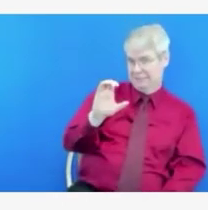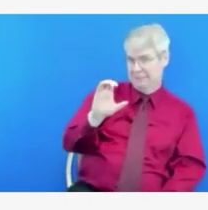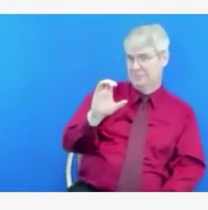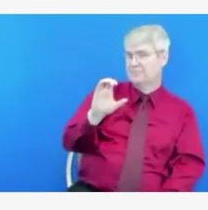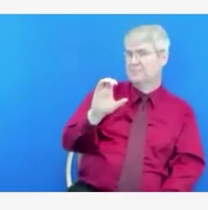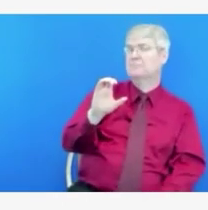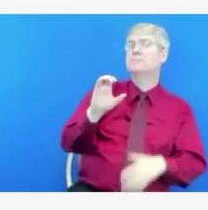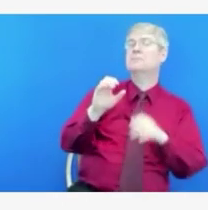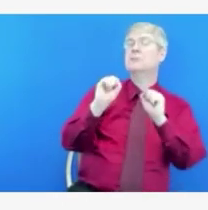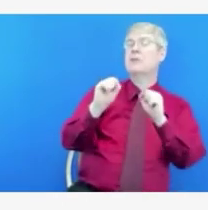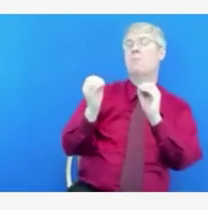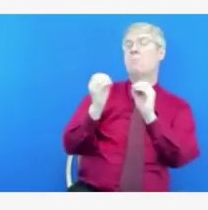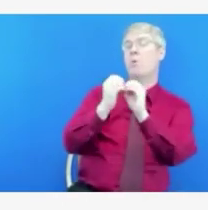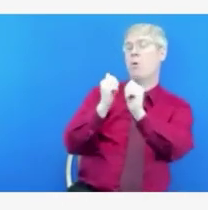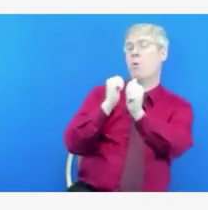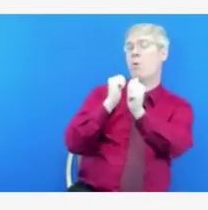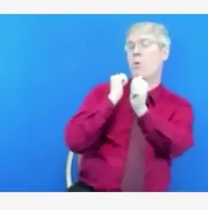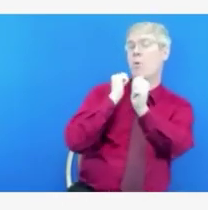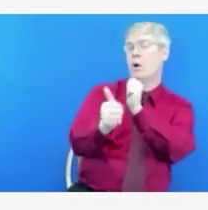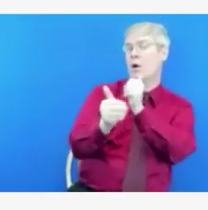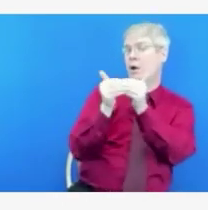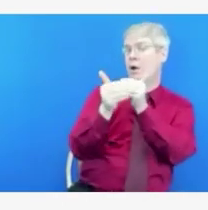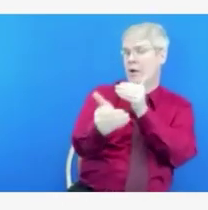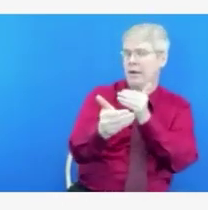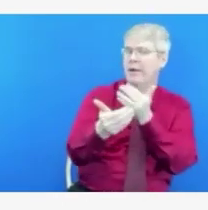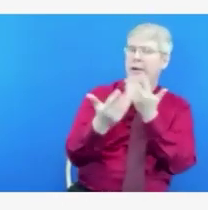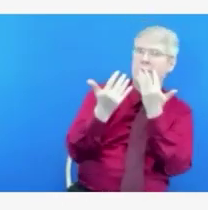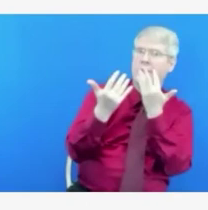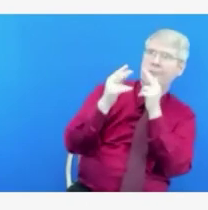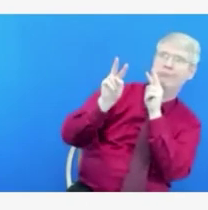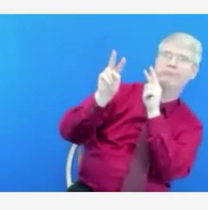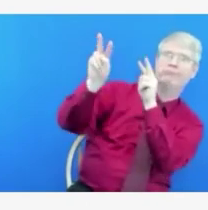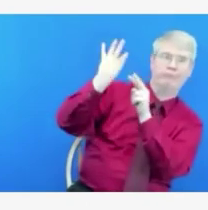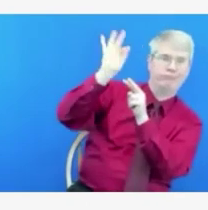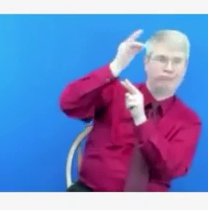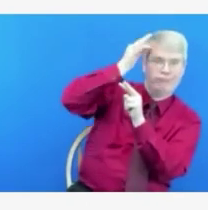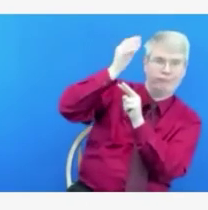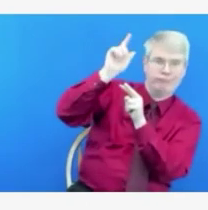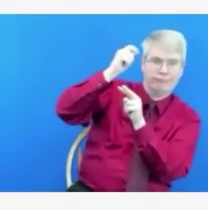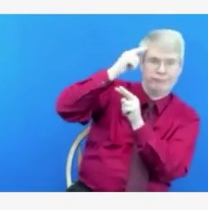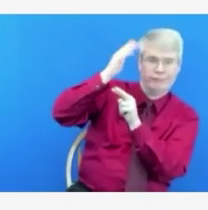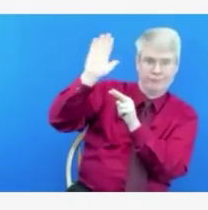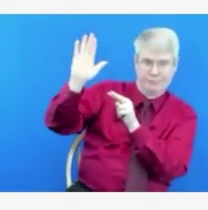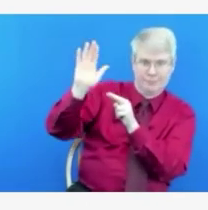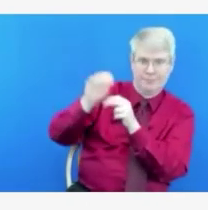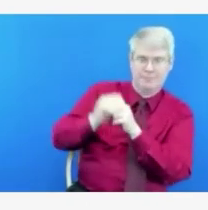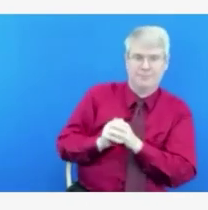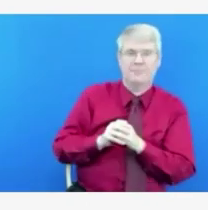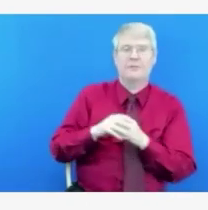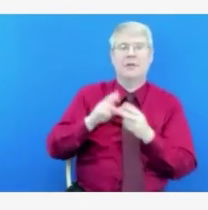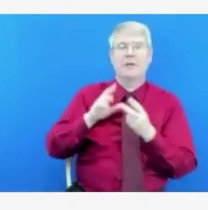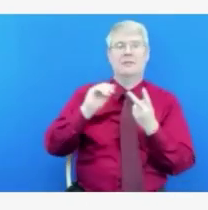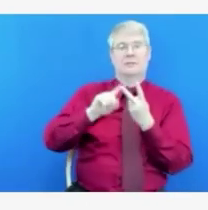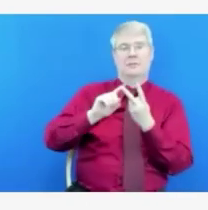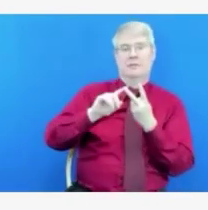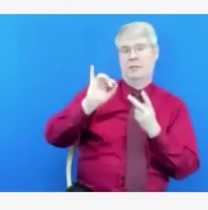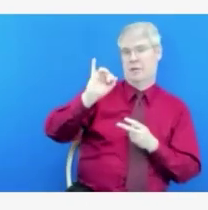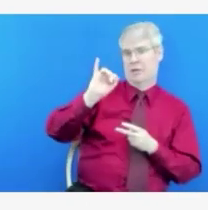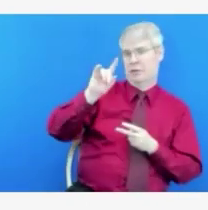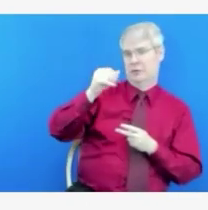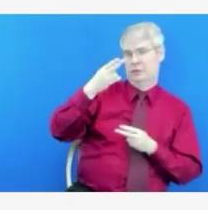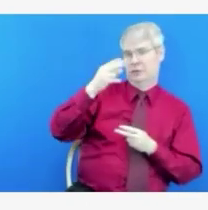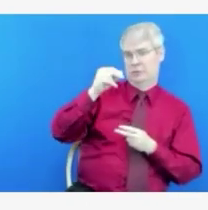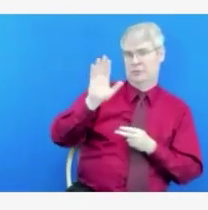also working with our partners, the Idaho Office of Emergency Management and our federal contract that we have to provide staffing support